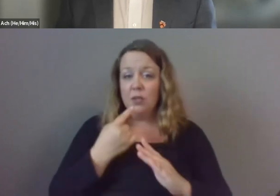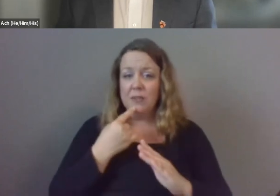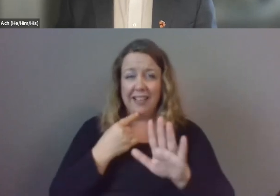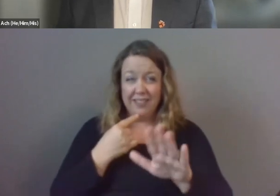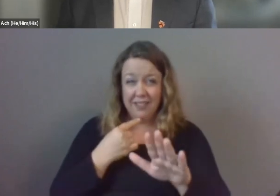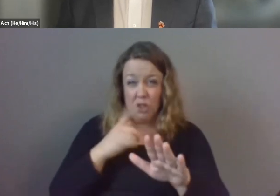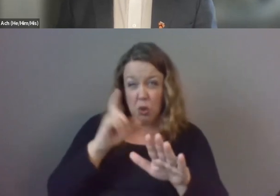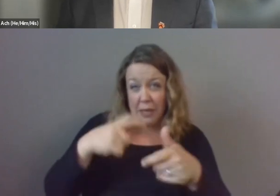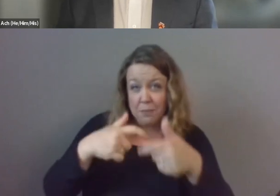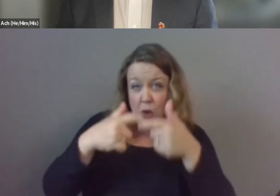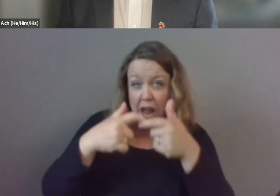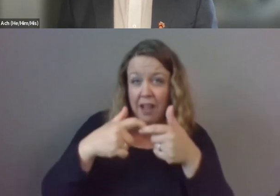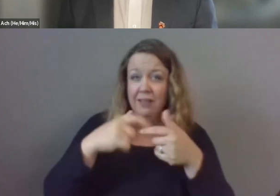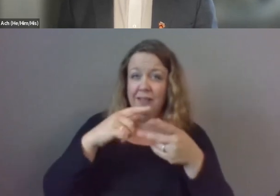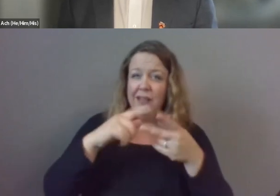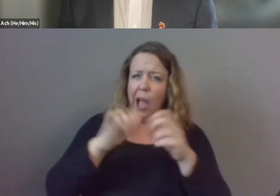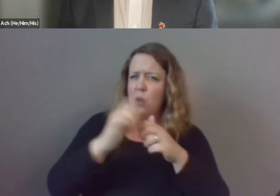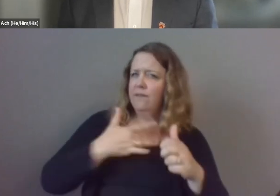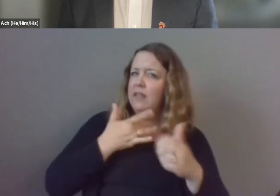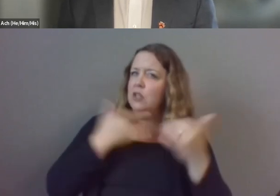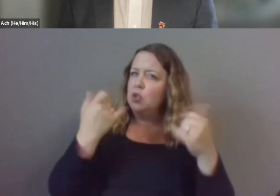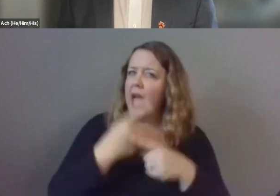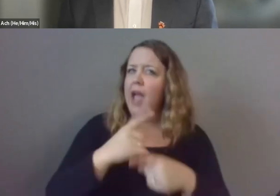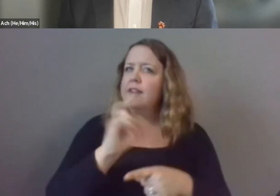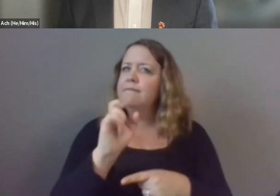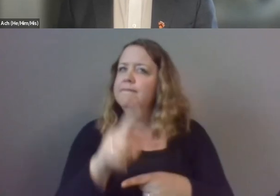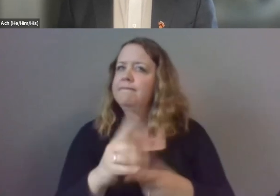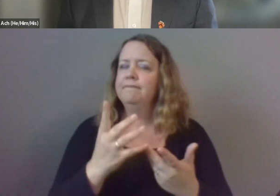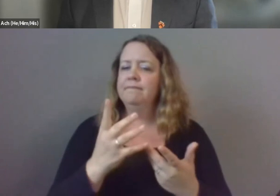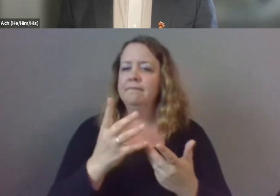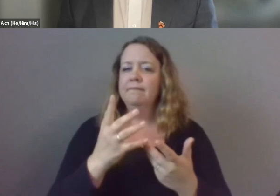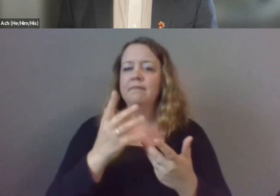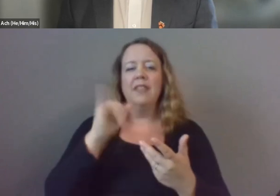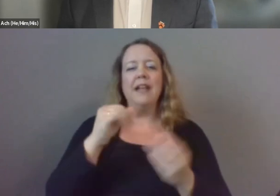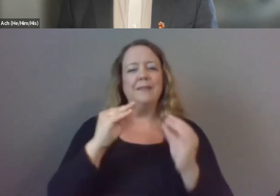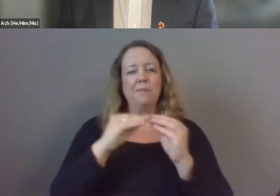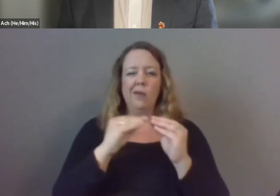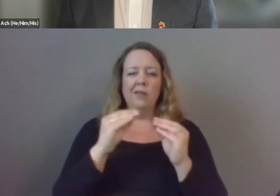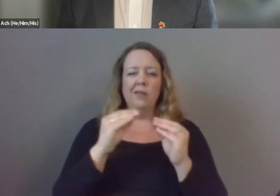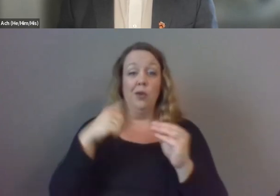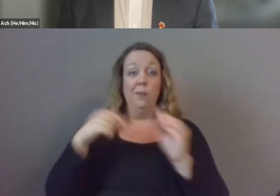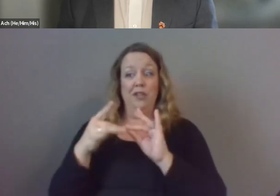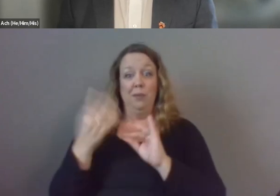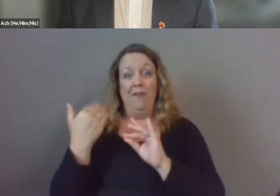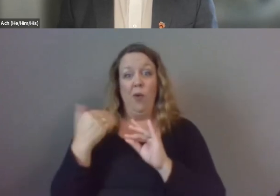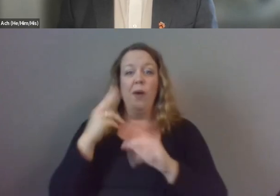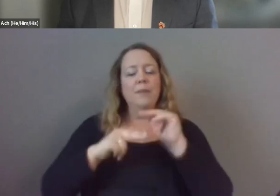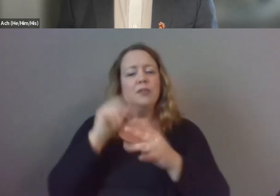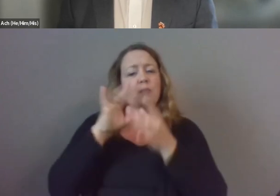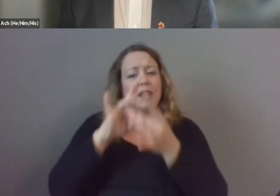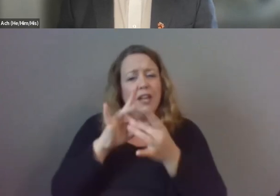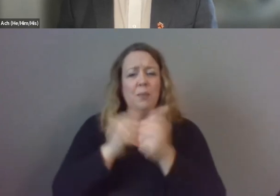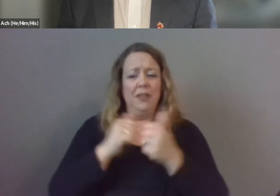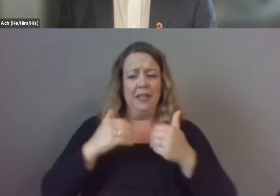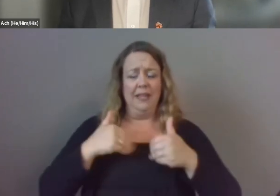how do you feel today um i think it's more and this goes back to what katie mentioned earlier about just building relationships with our young